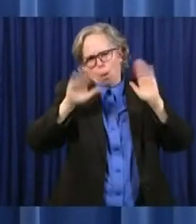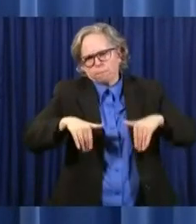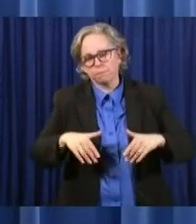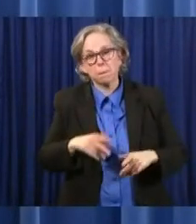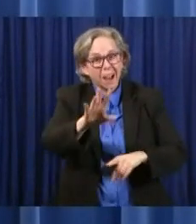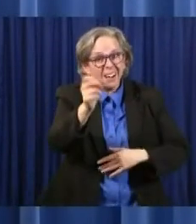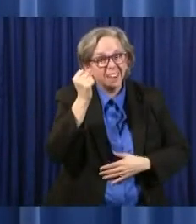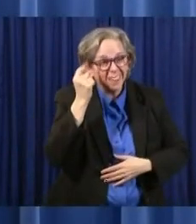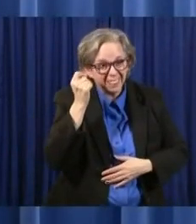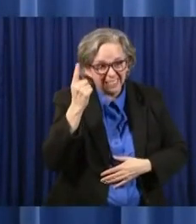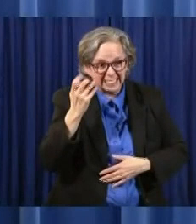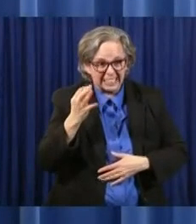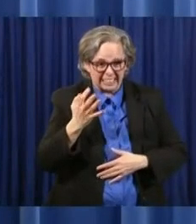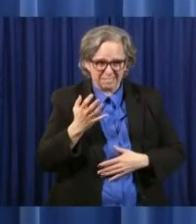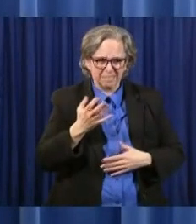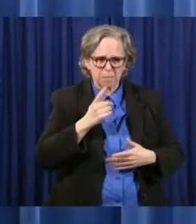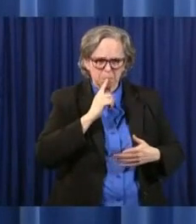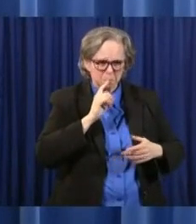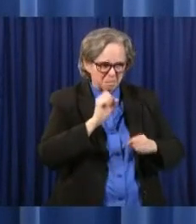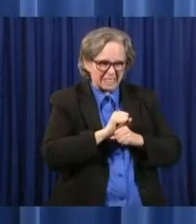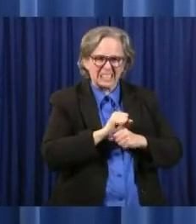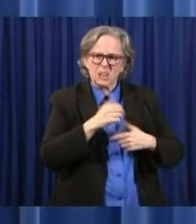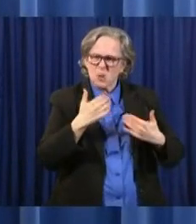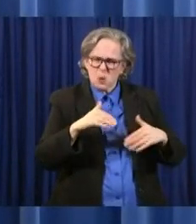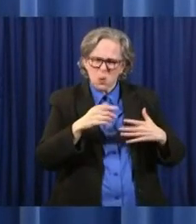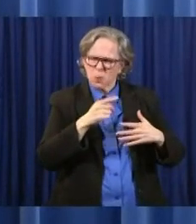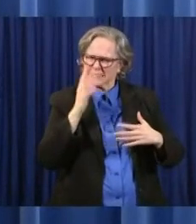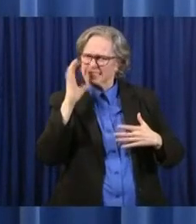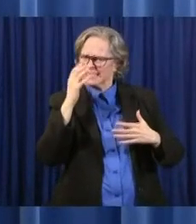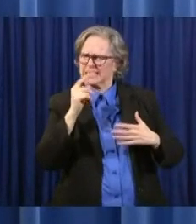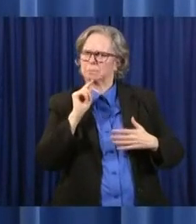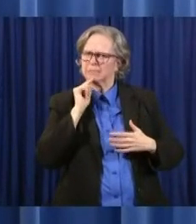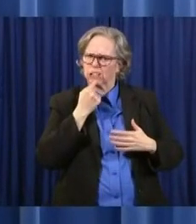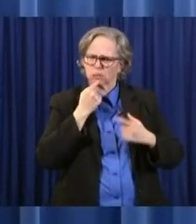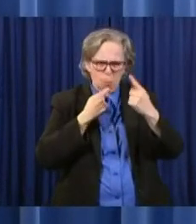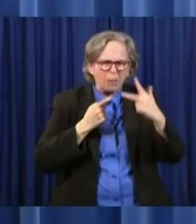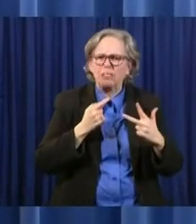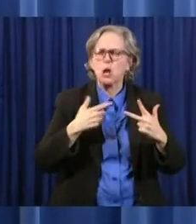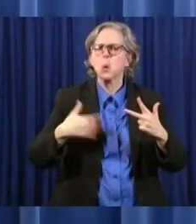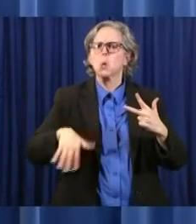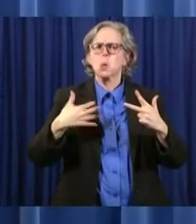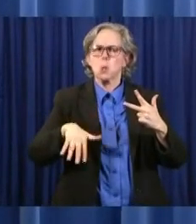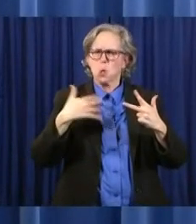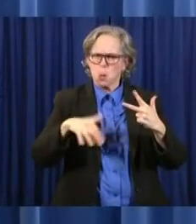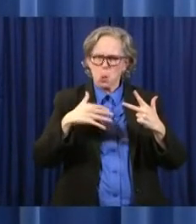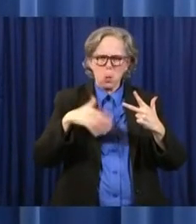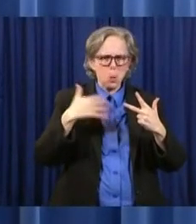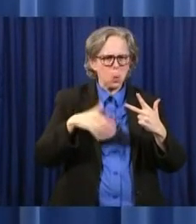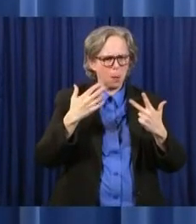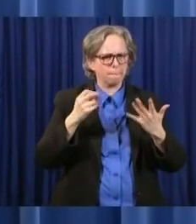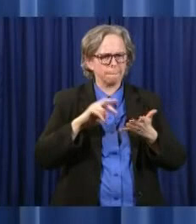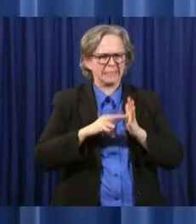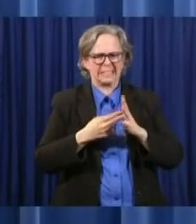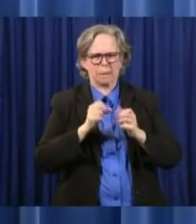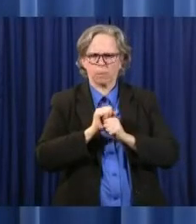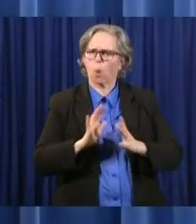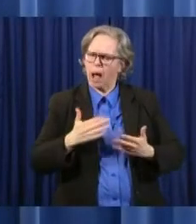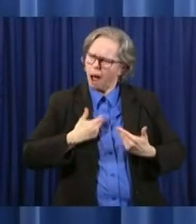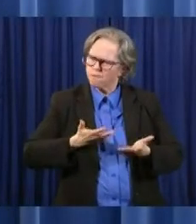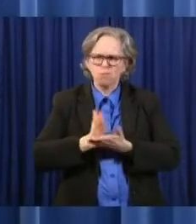very, very, very concerning. And the employee certainly has a right to be concerned.